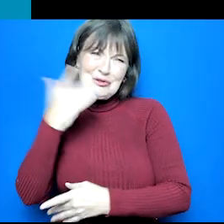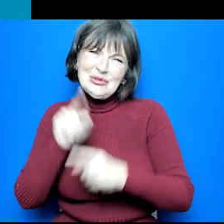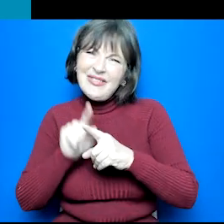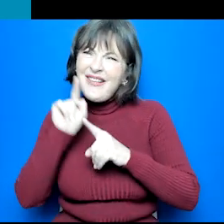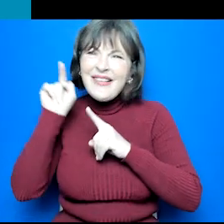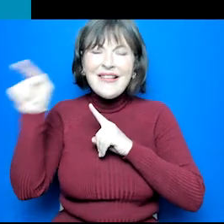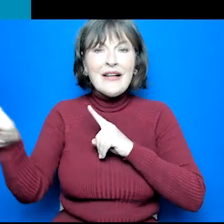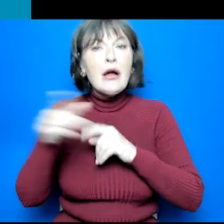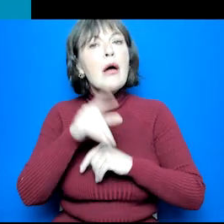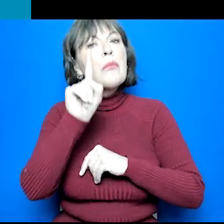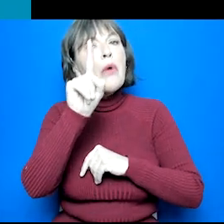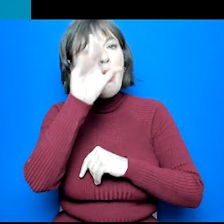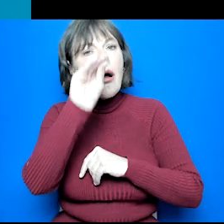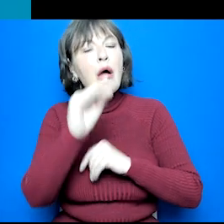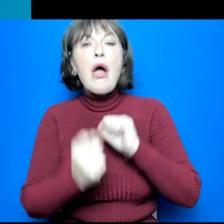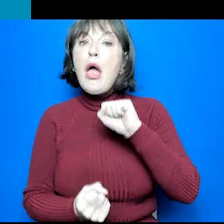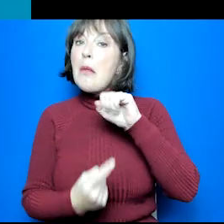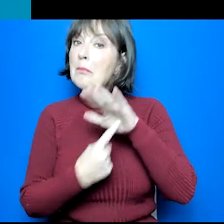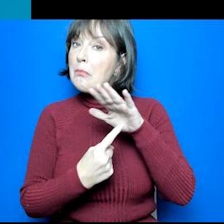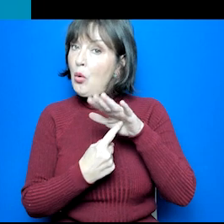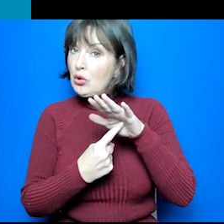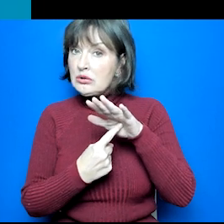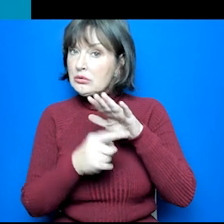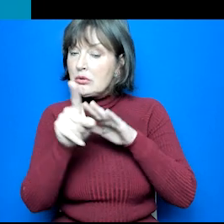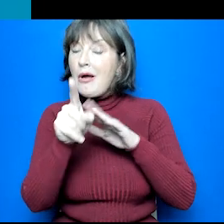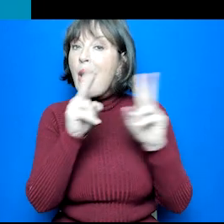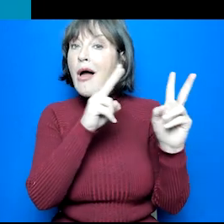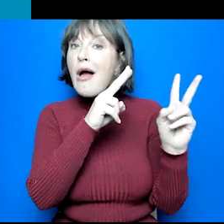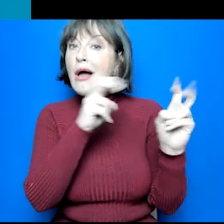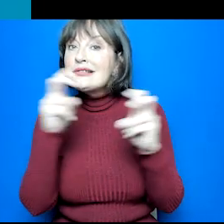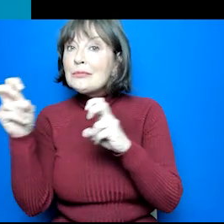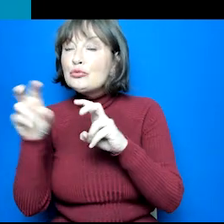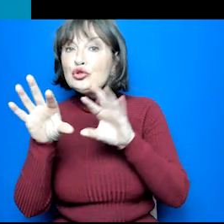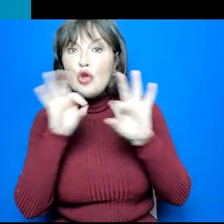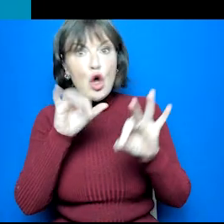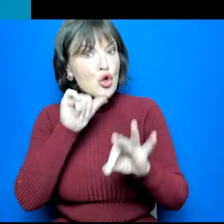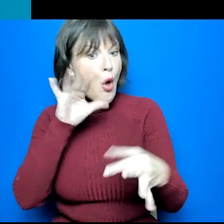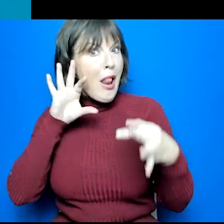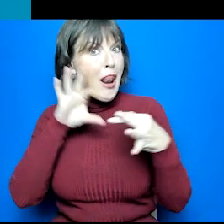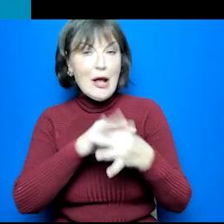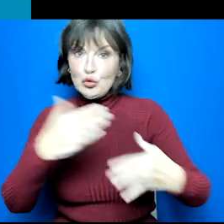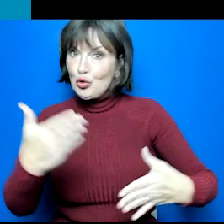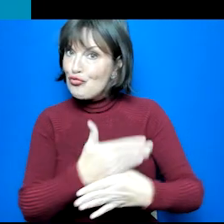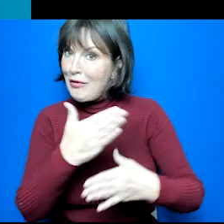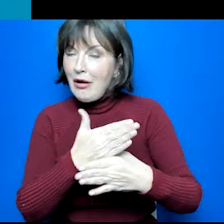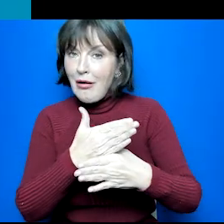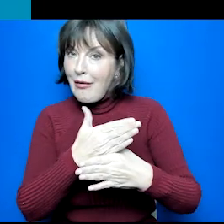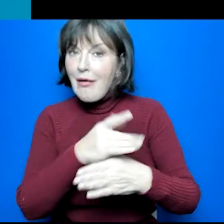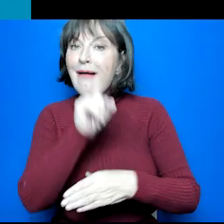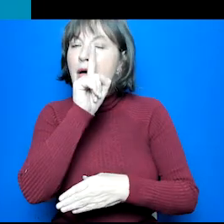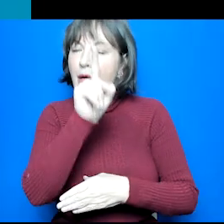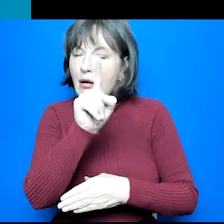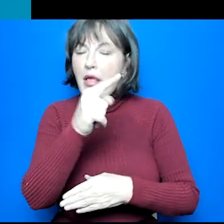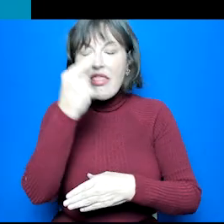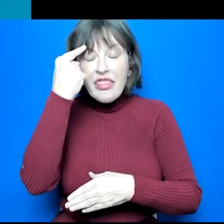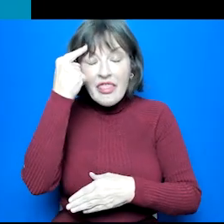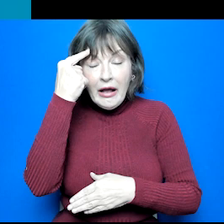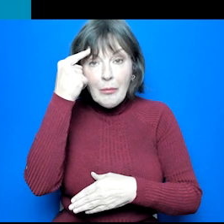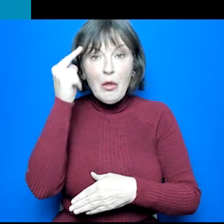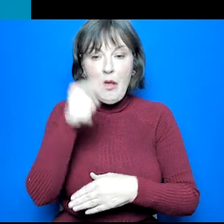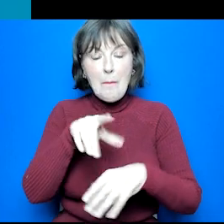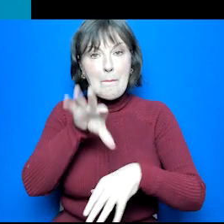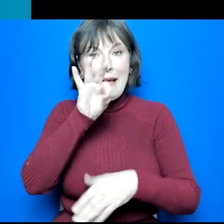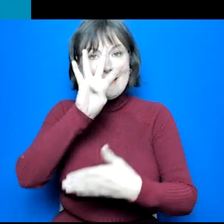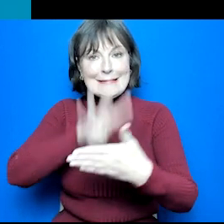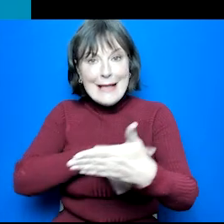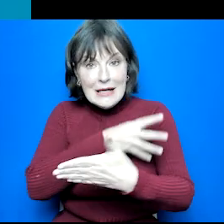school? And it's important to bear in mind that option choices is not about knowing what career they want to do. It's about them picking a timetable that